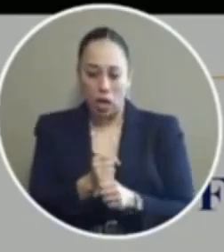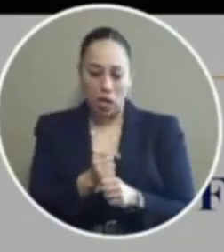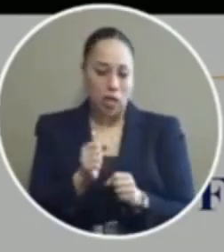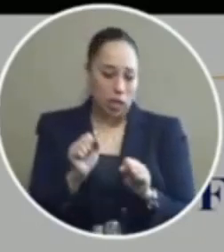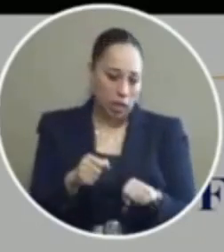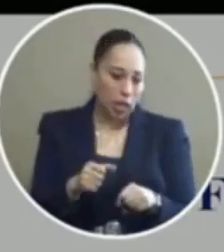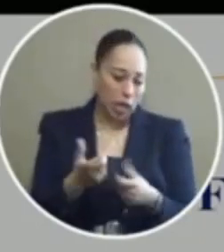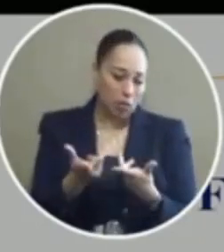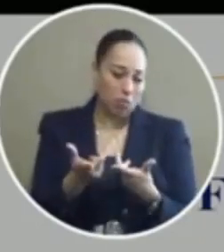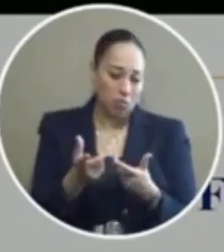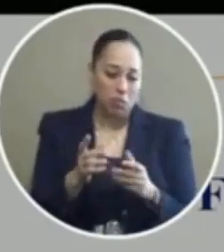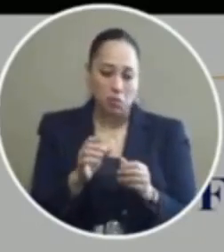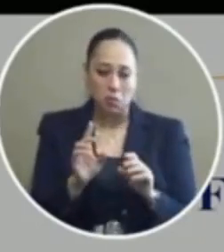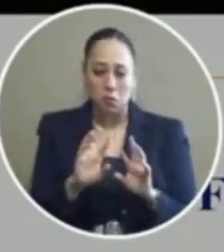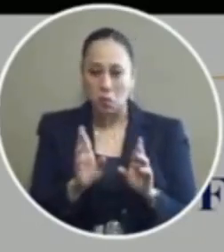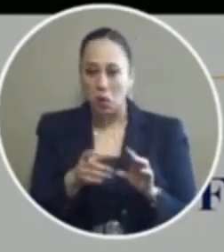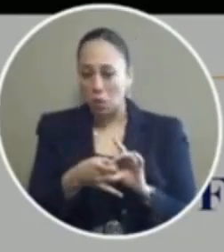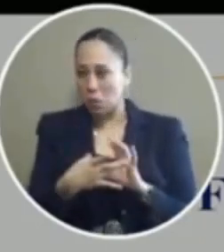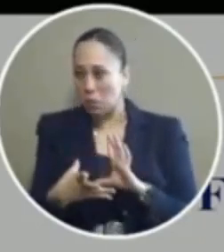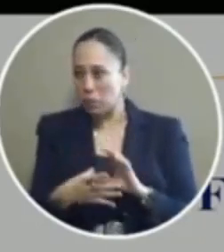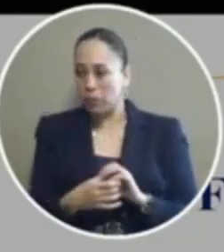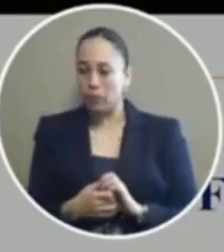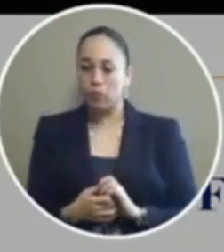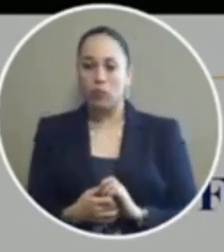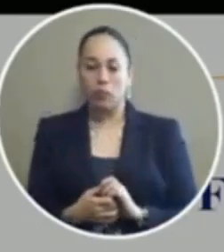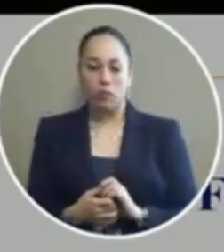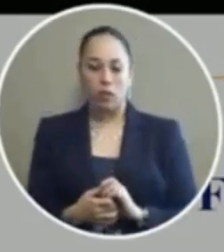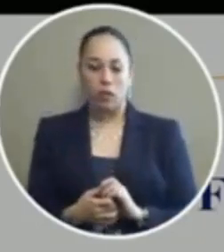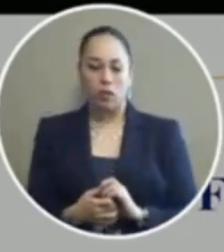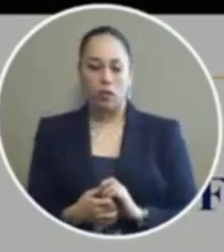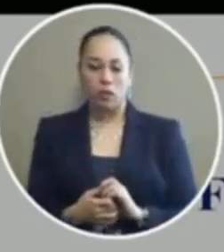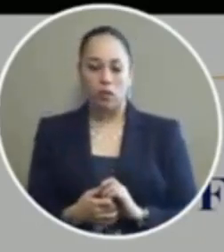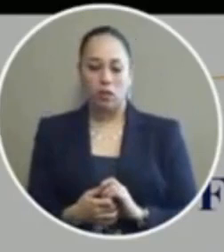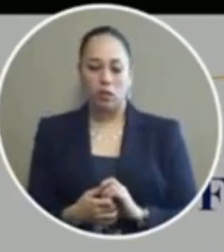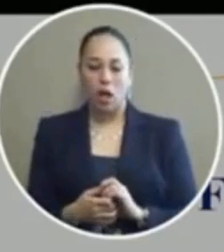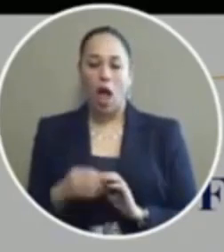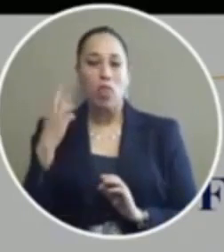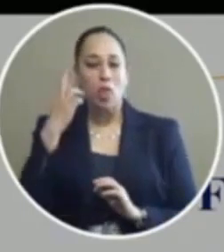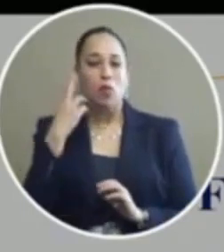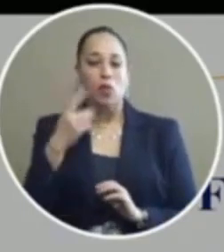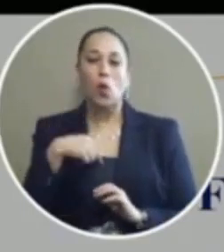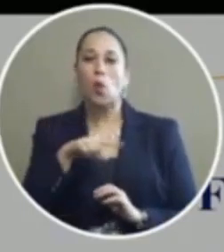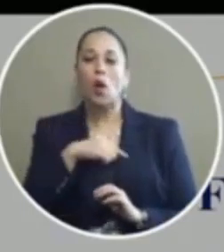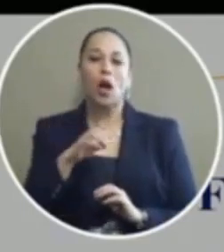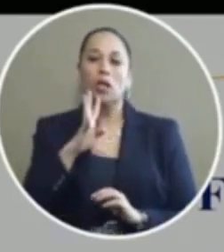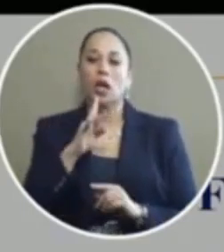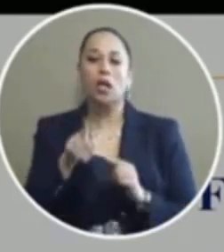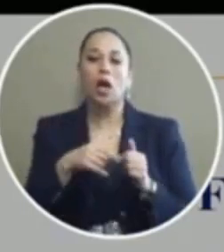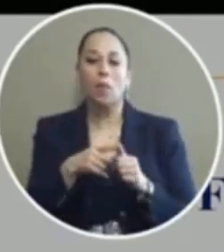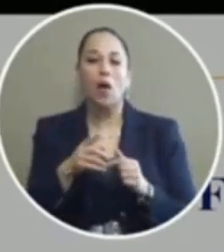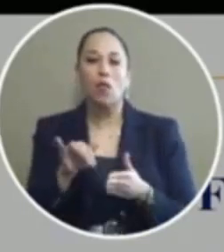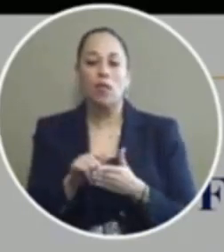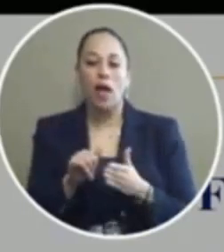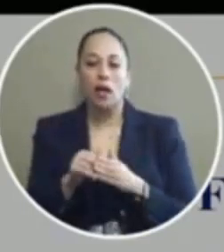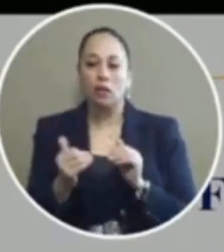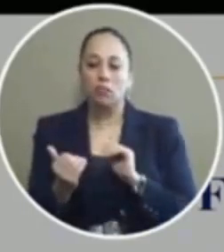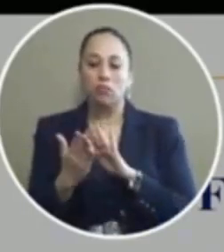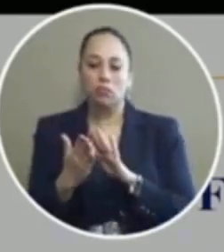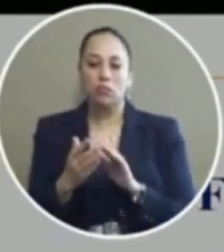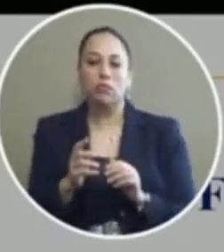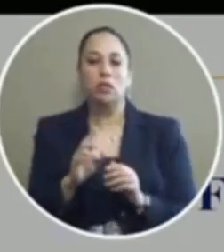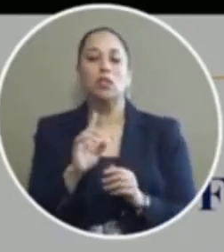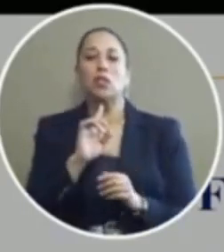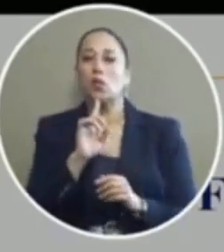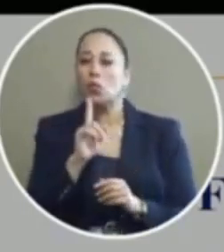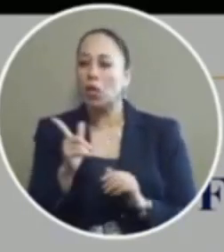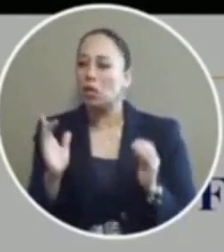you know we that the reason we're talking about the first chance program just to address that is that